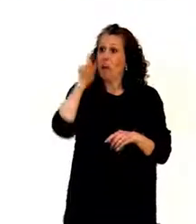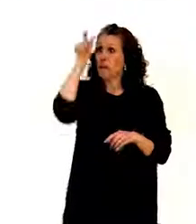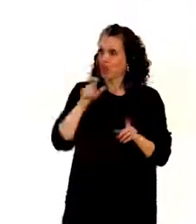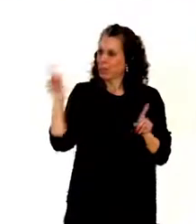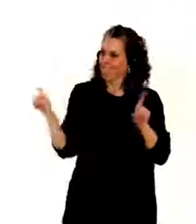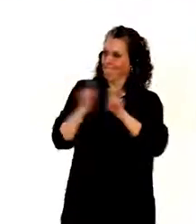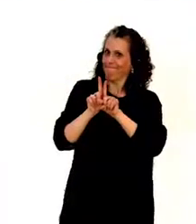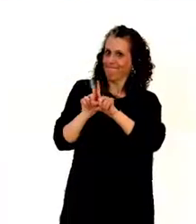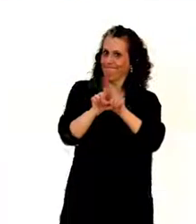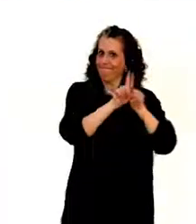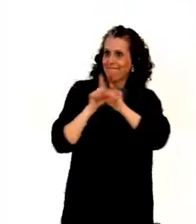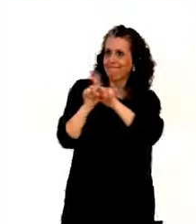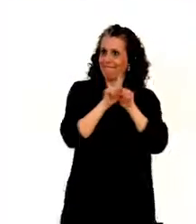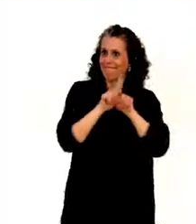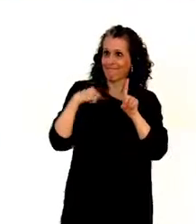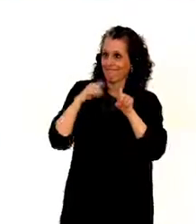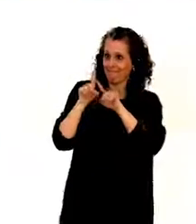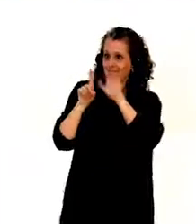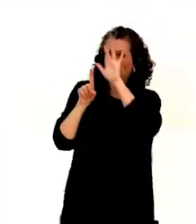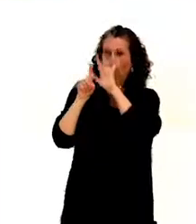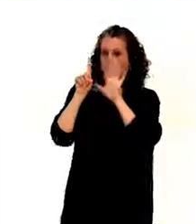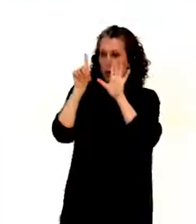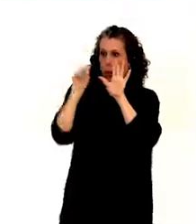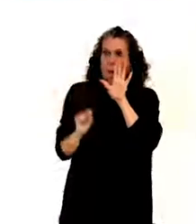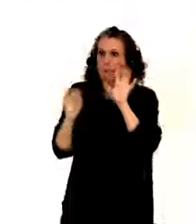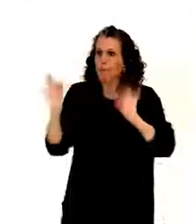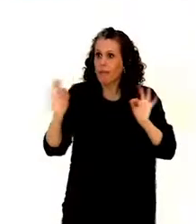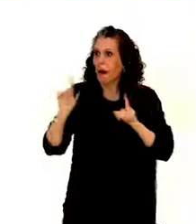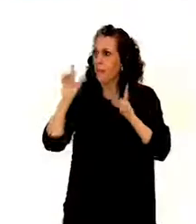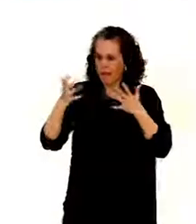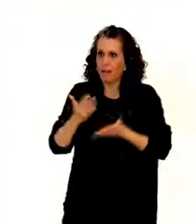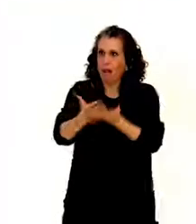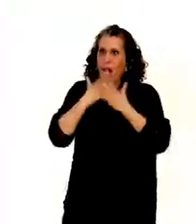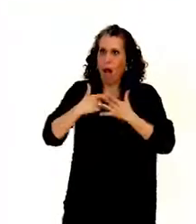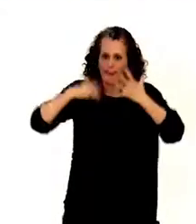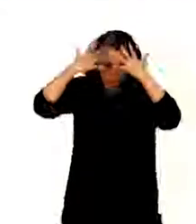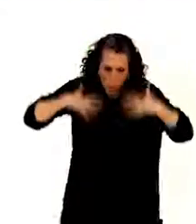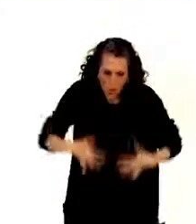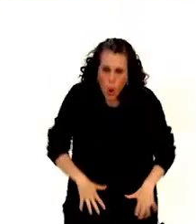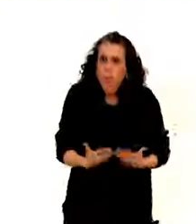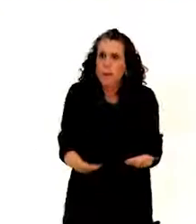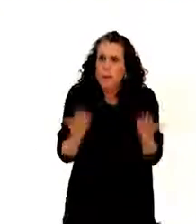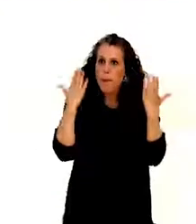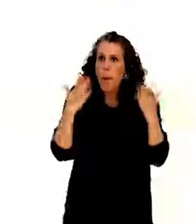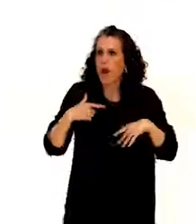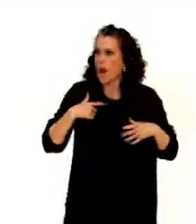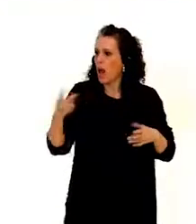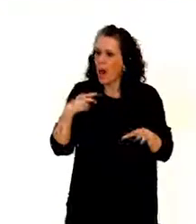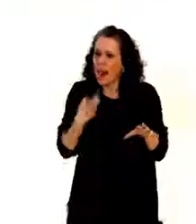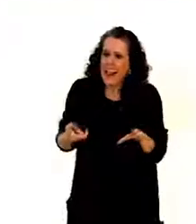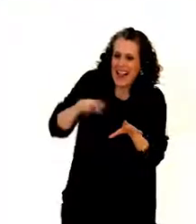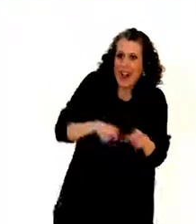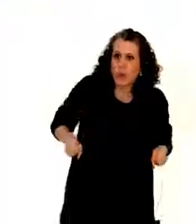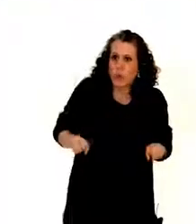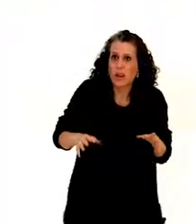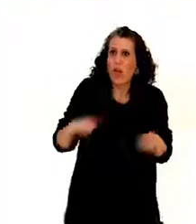me to assist me to get dressed in the morning, transfer me to the wheelchair, help me move across here, again, I wouldn't be